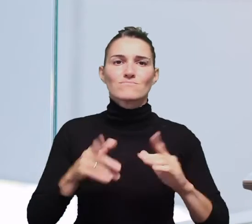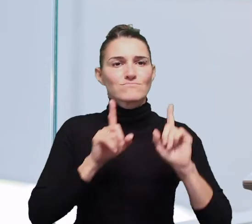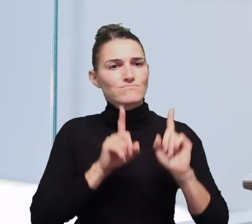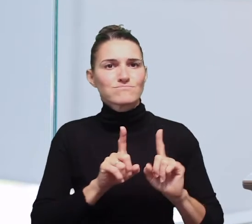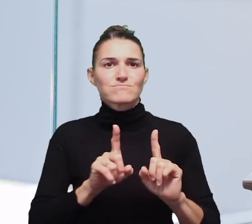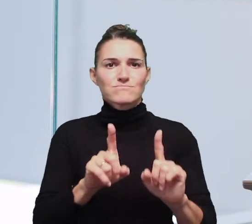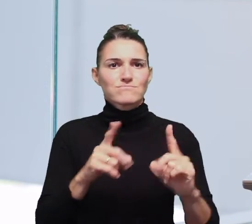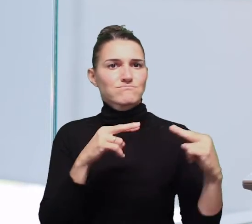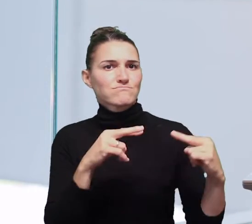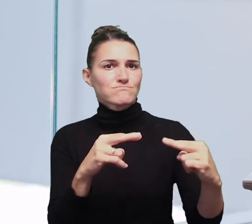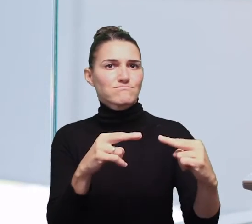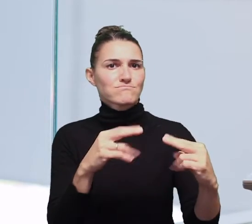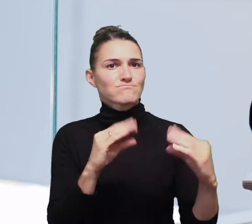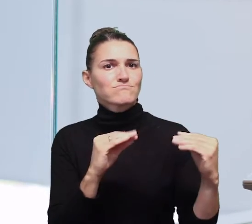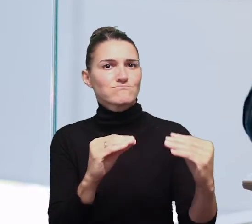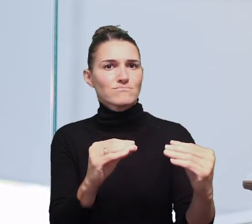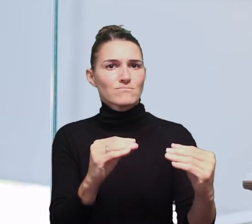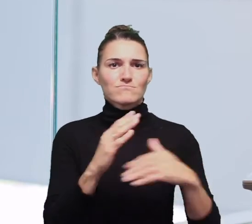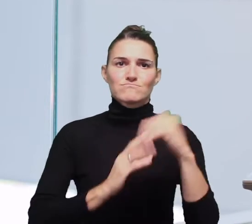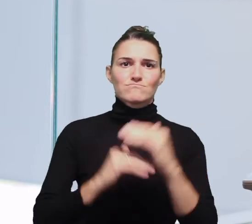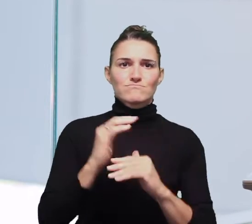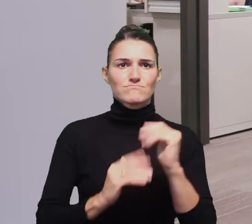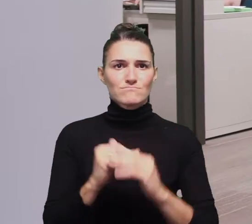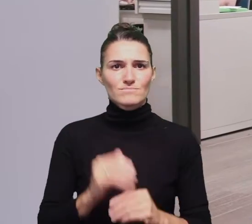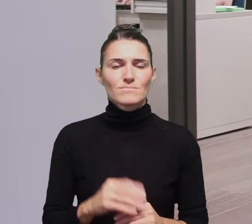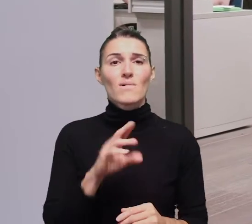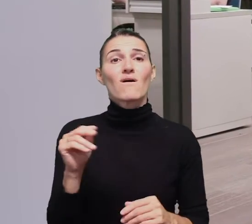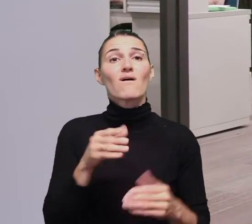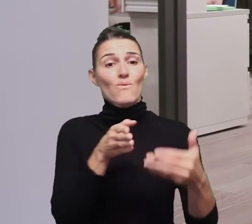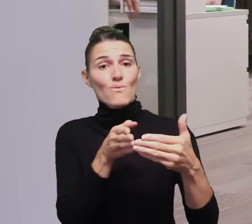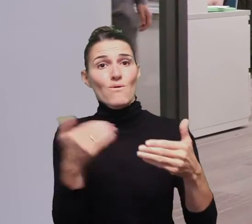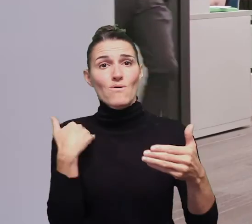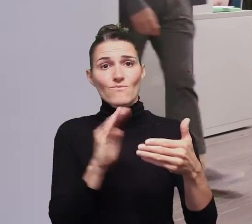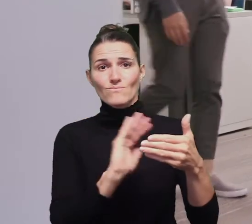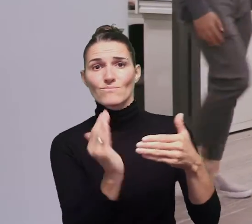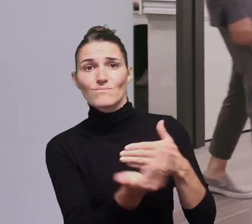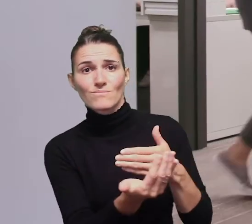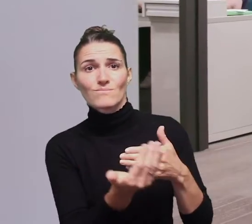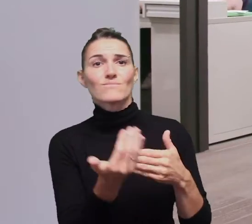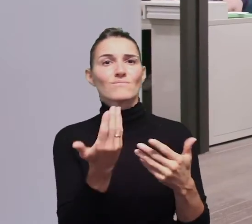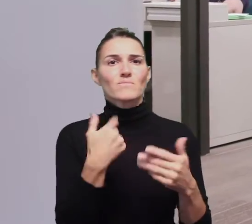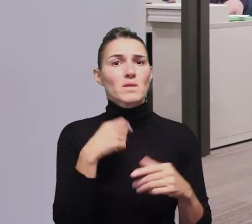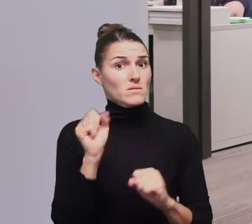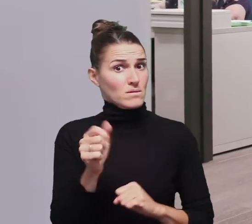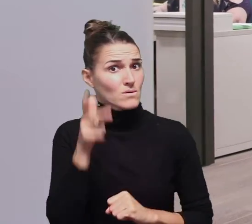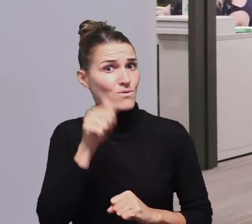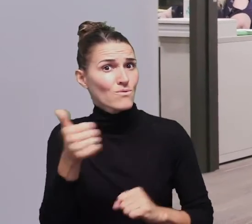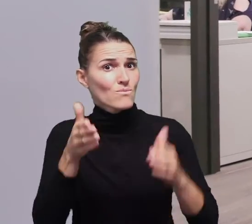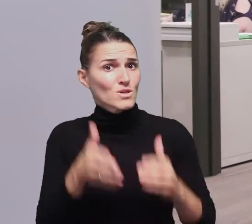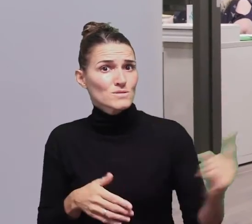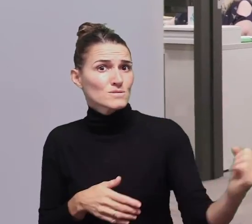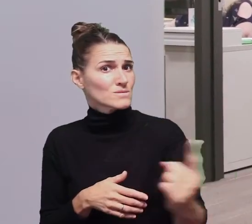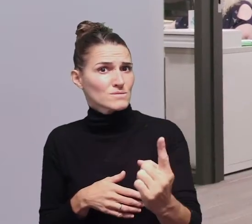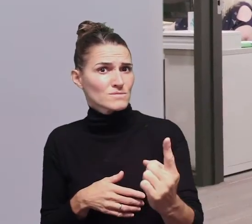signing with somebody and looking at them walking down the hall at a comfortable pace. There's rounded corners in the building, because I can't hear if